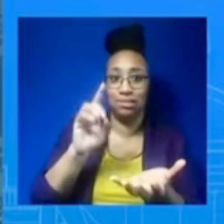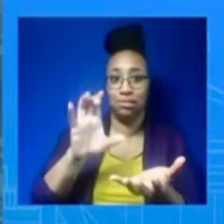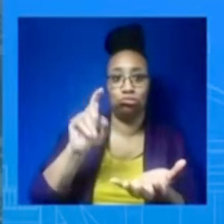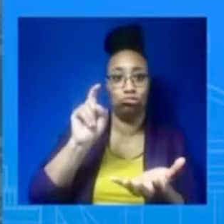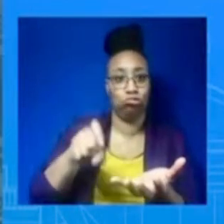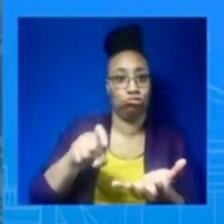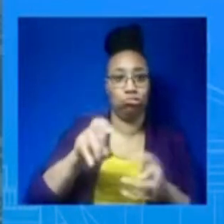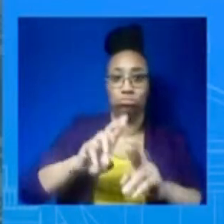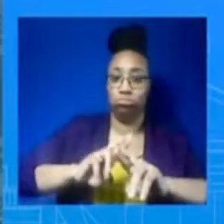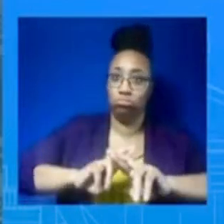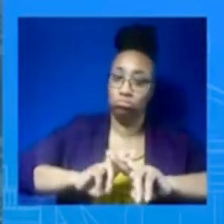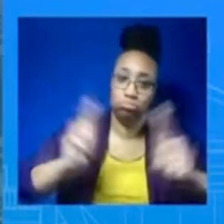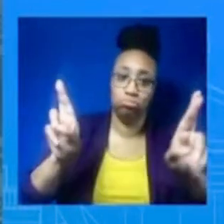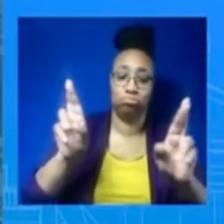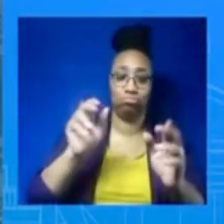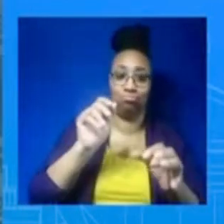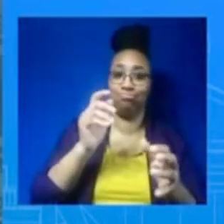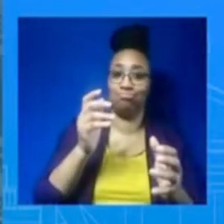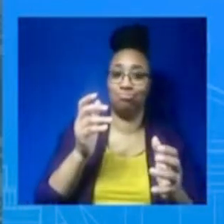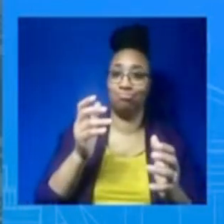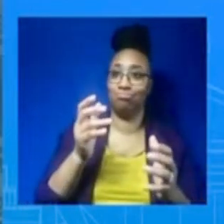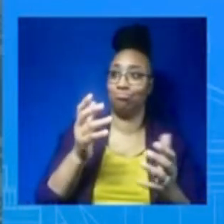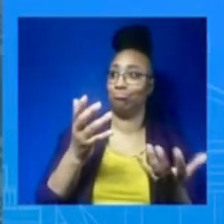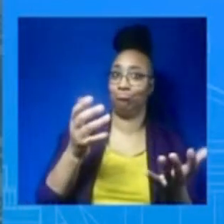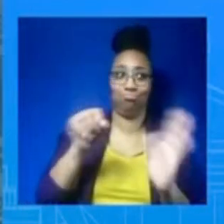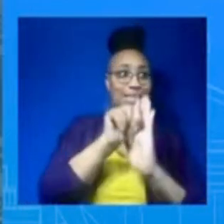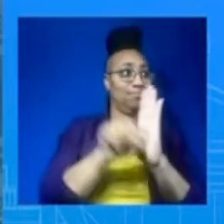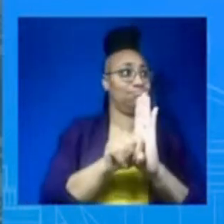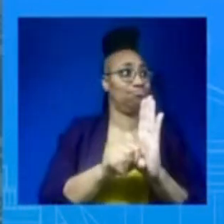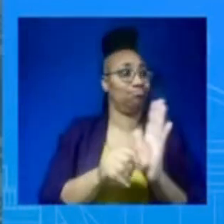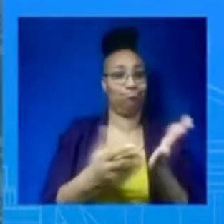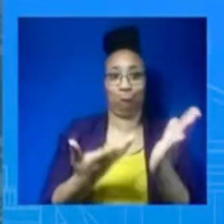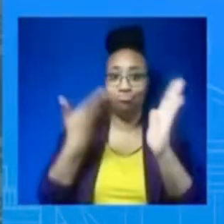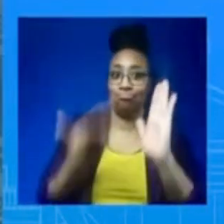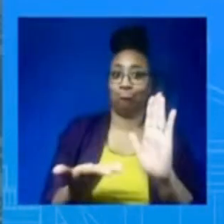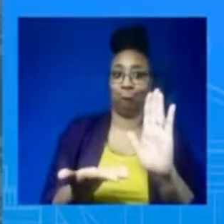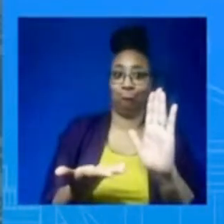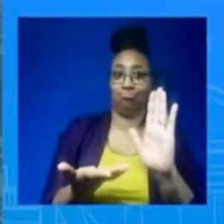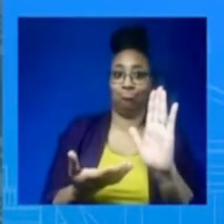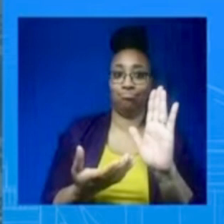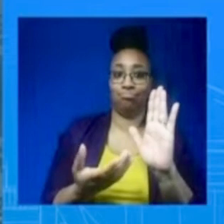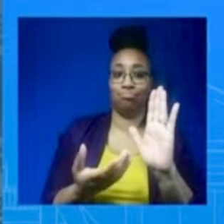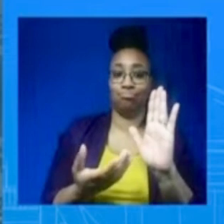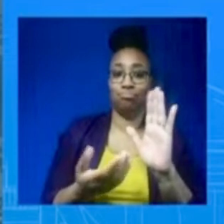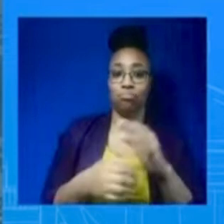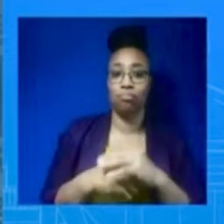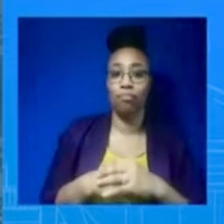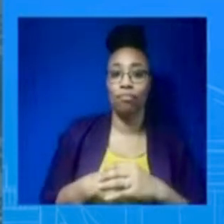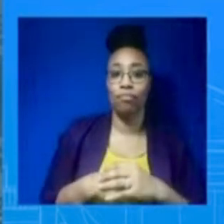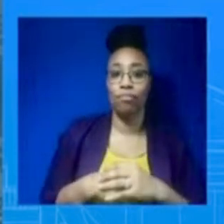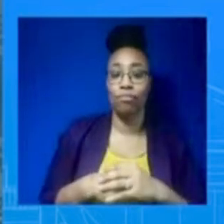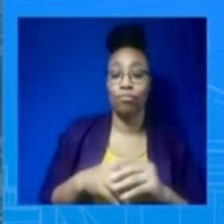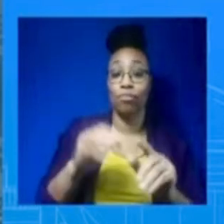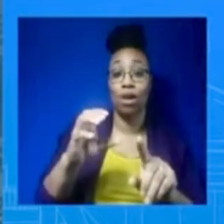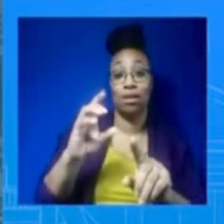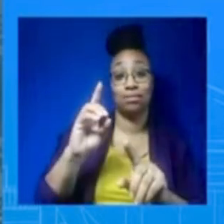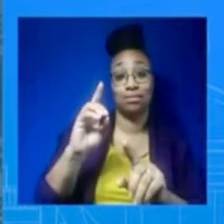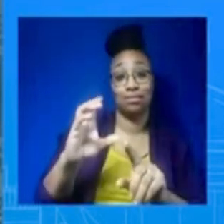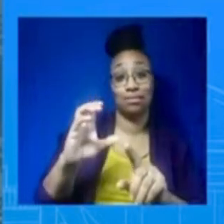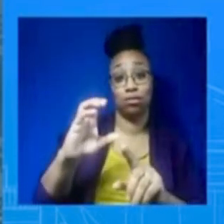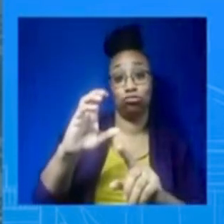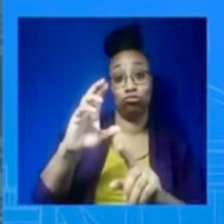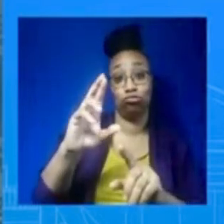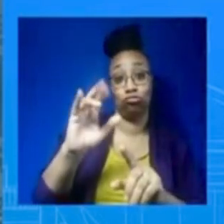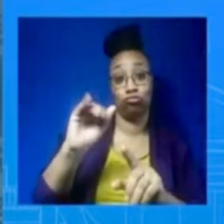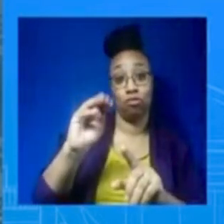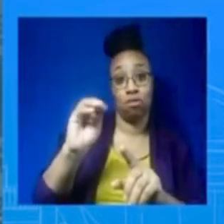As it relates to the D.C. bill itself, look, the President has never been clear that we must do more